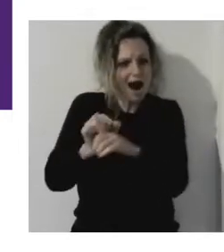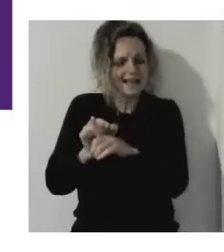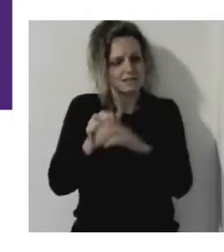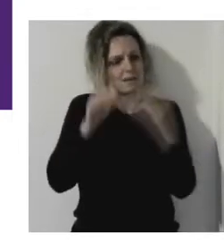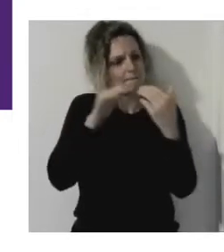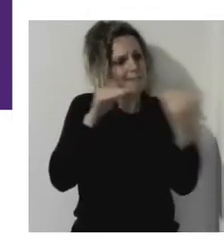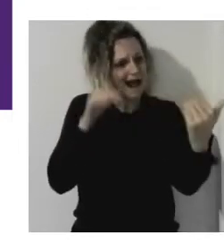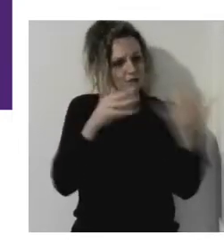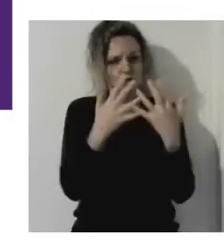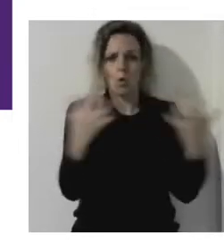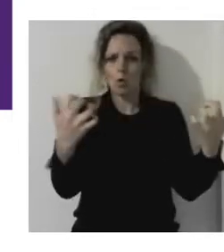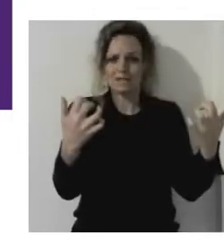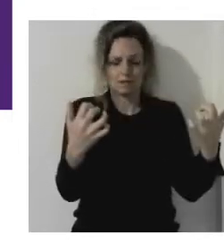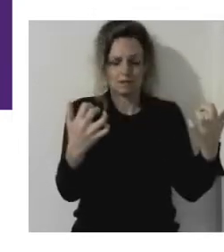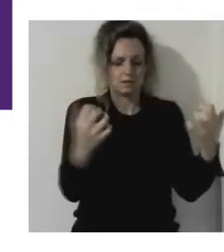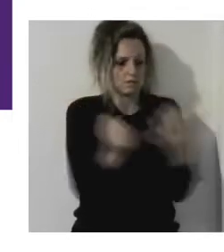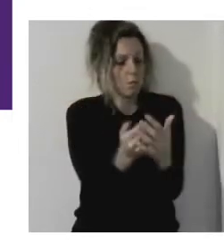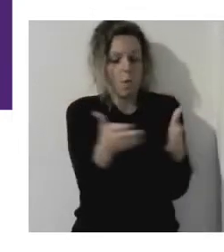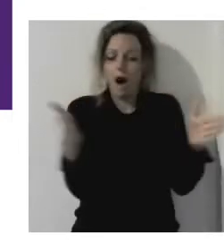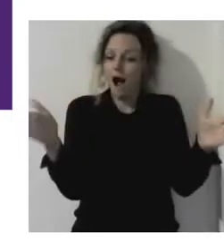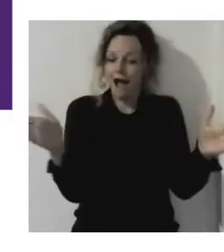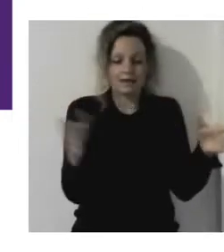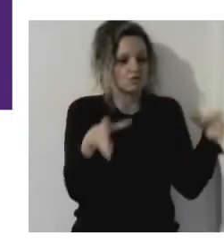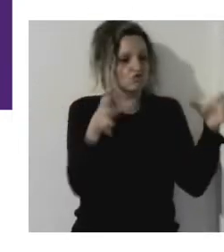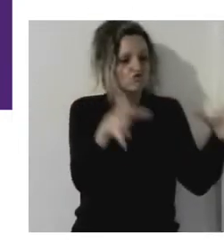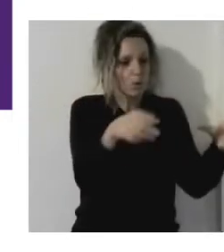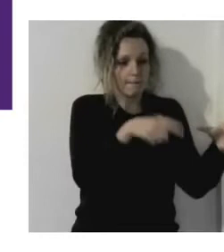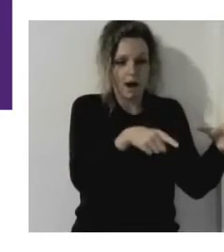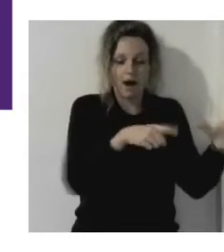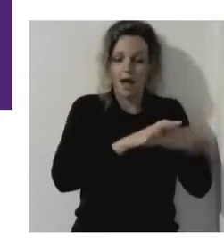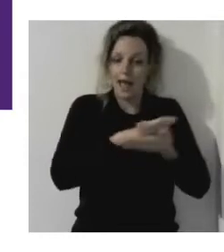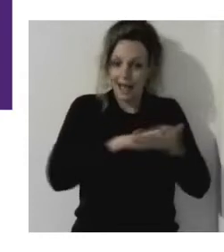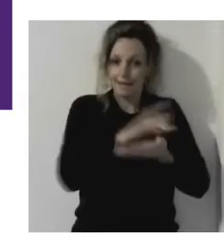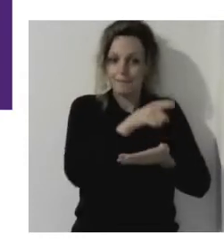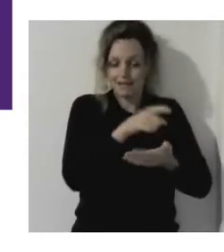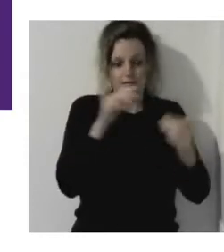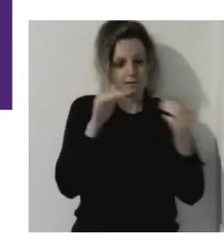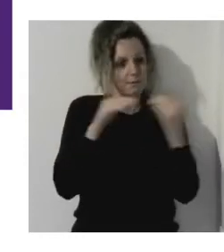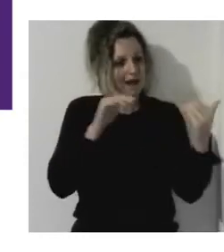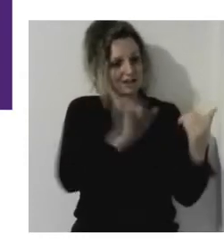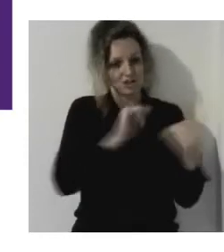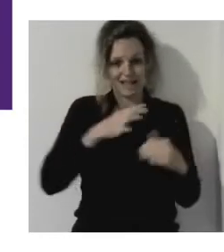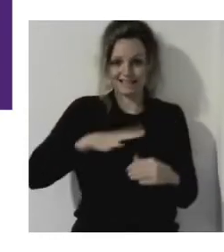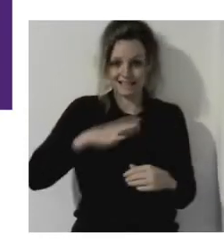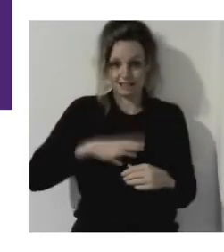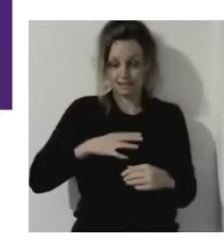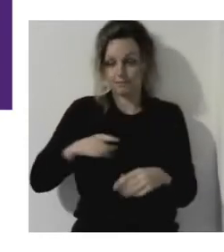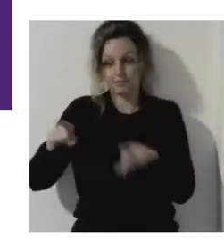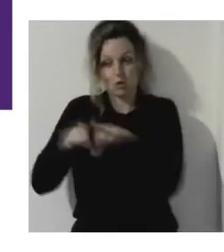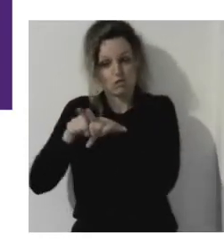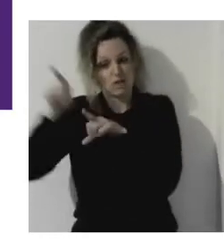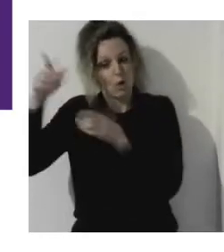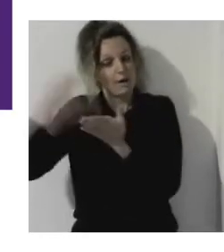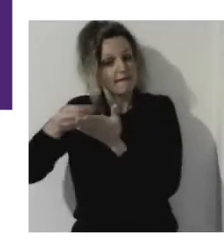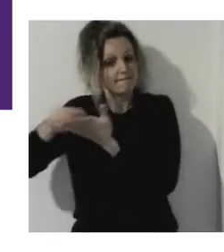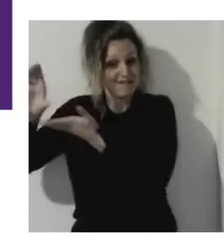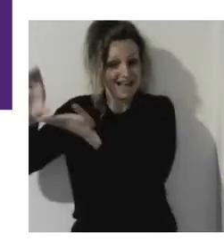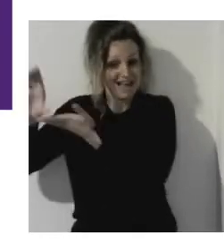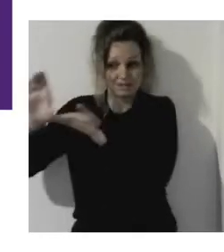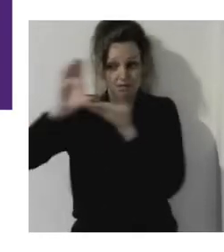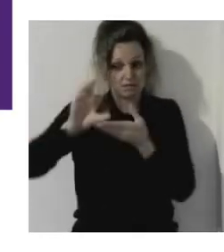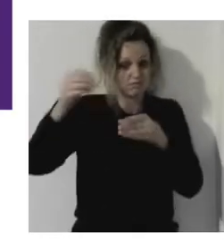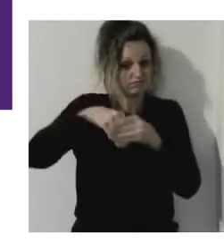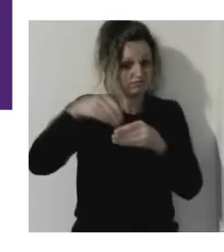and making sure they're super happy so that they read, they revisit and revisit. And that's what investors would like to see. I was like, well, here's a strategy